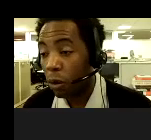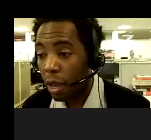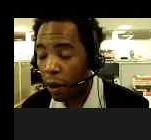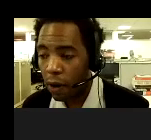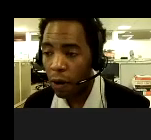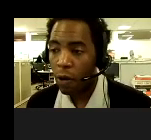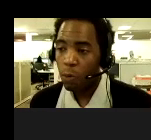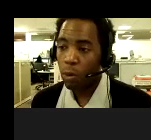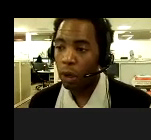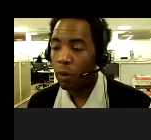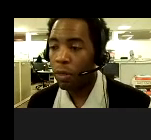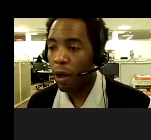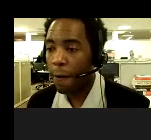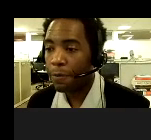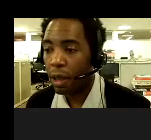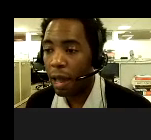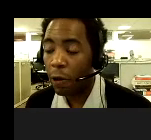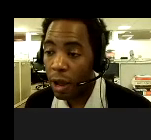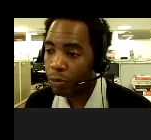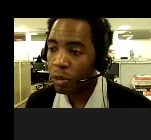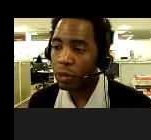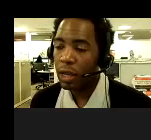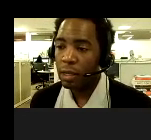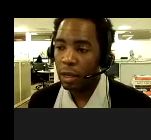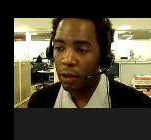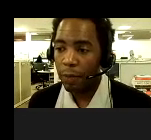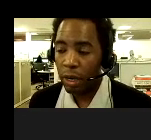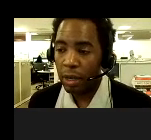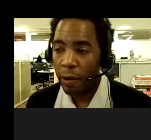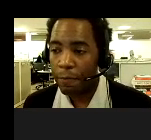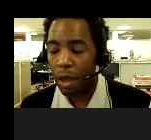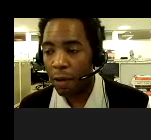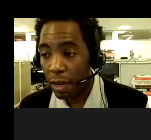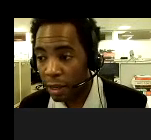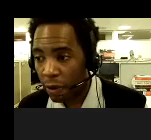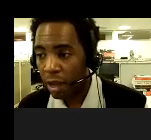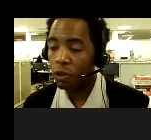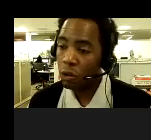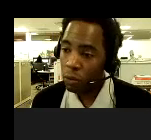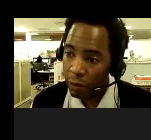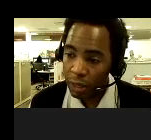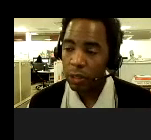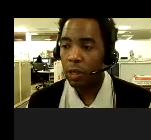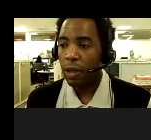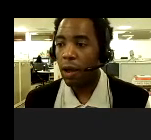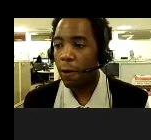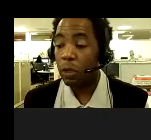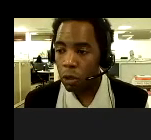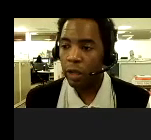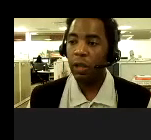meeting folks where they are. We're working with, um, the health and hospitals to bring, um, vaccine vans to events,